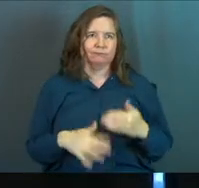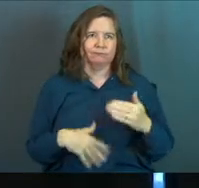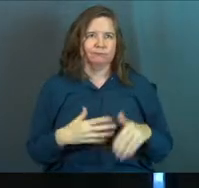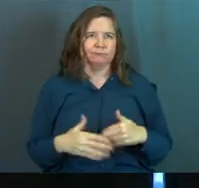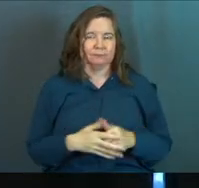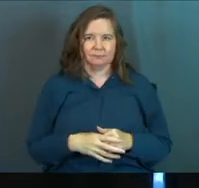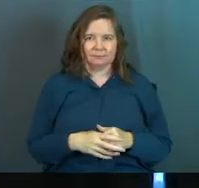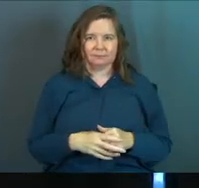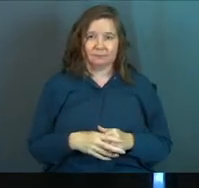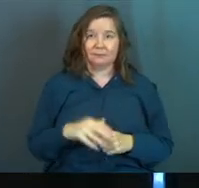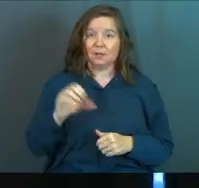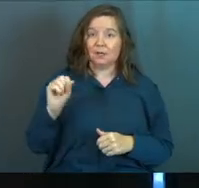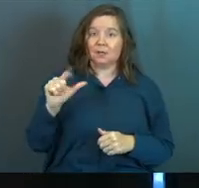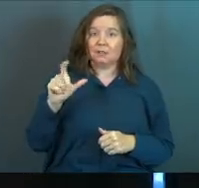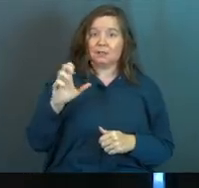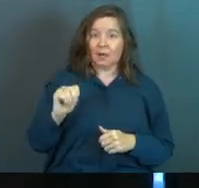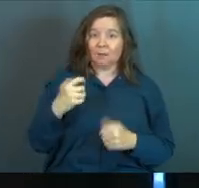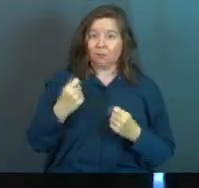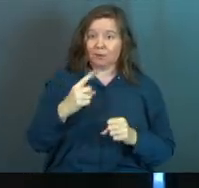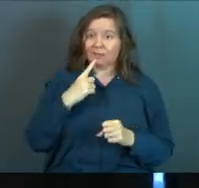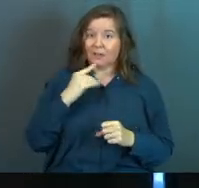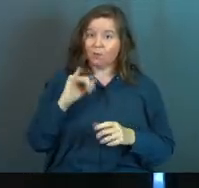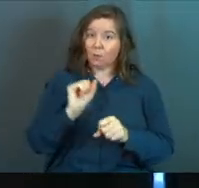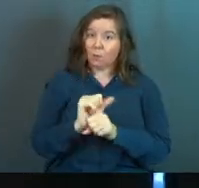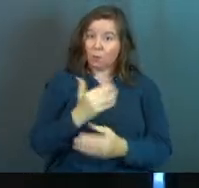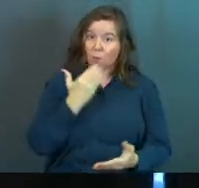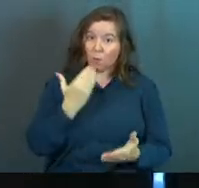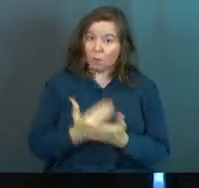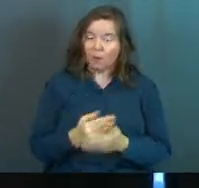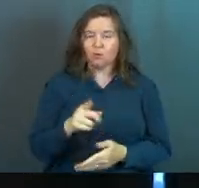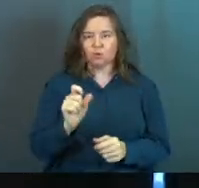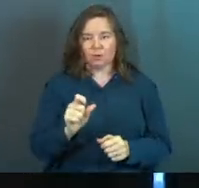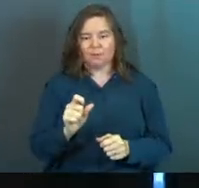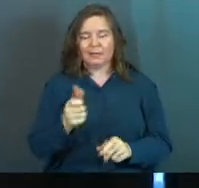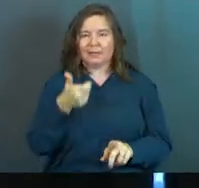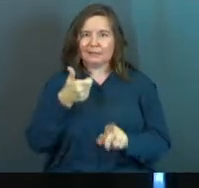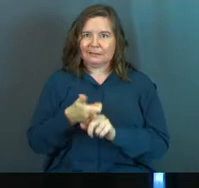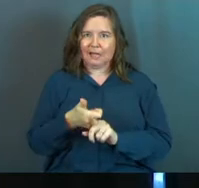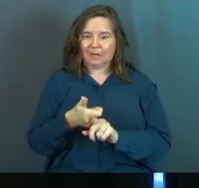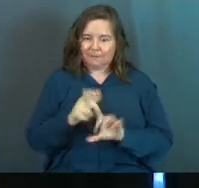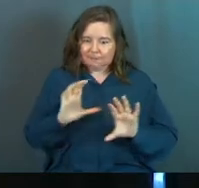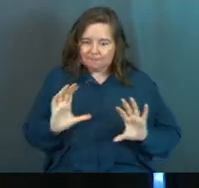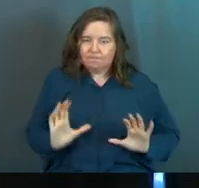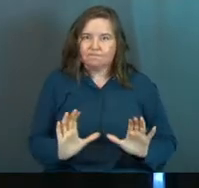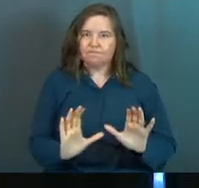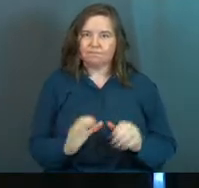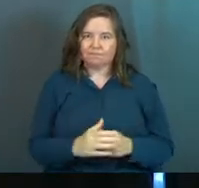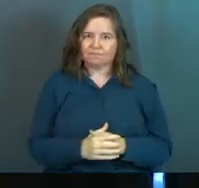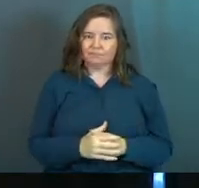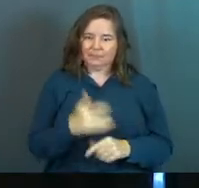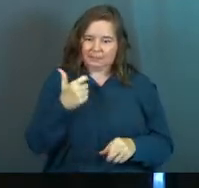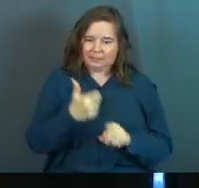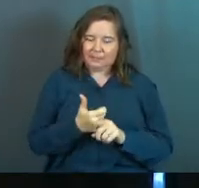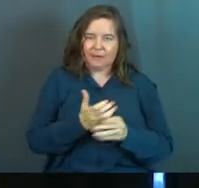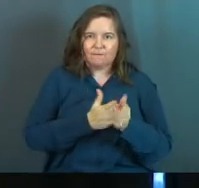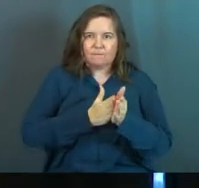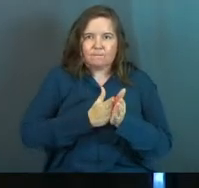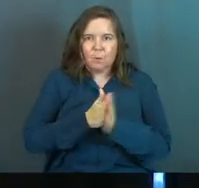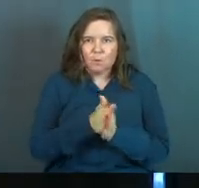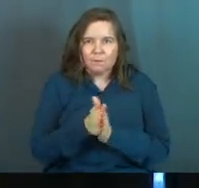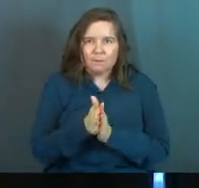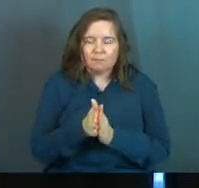What Solomon's trying to say is, if you want to work well, you should be a self-starter. You should be a self